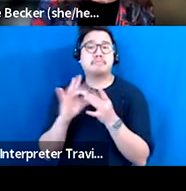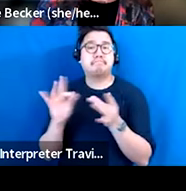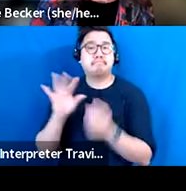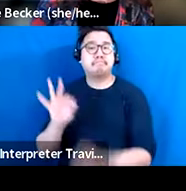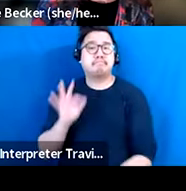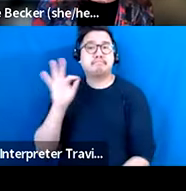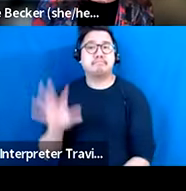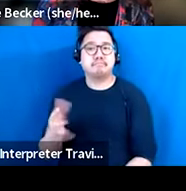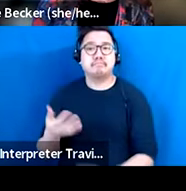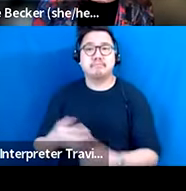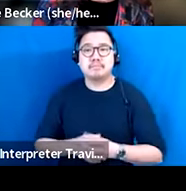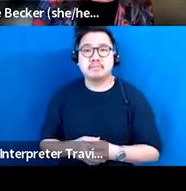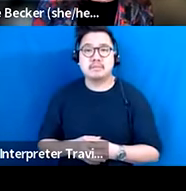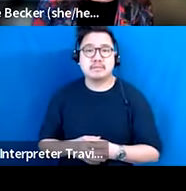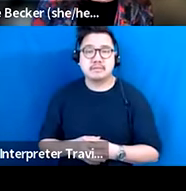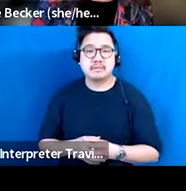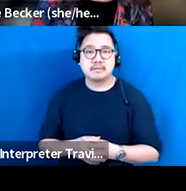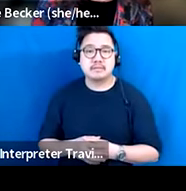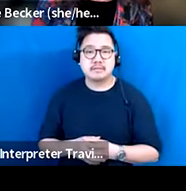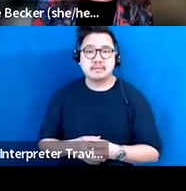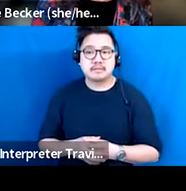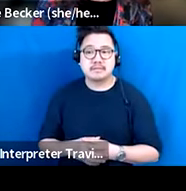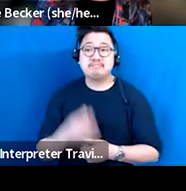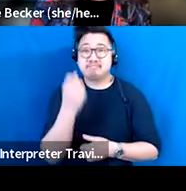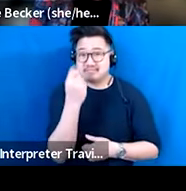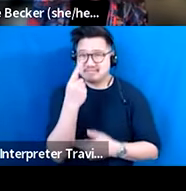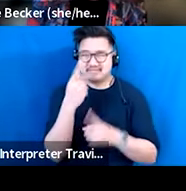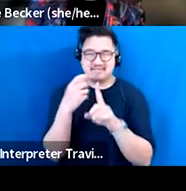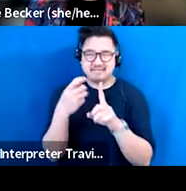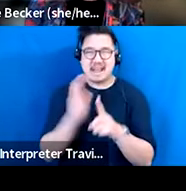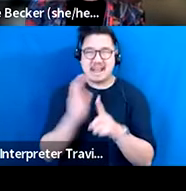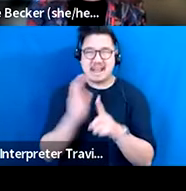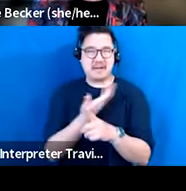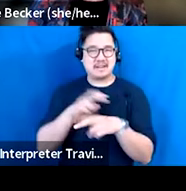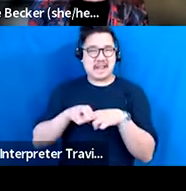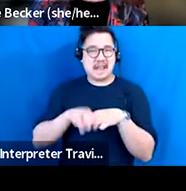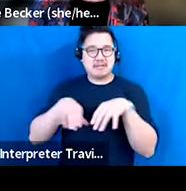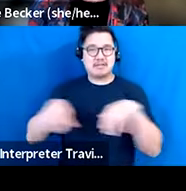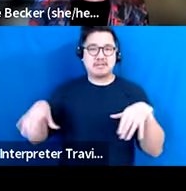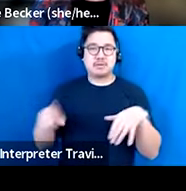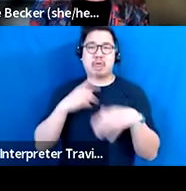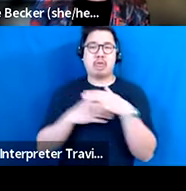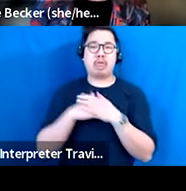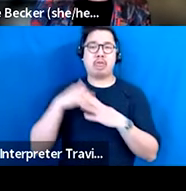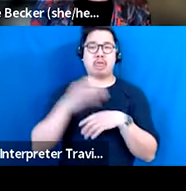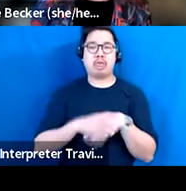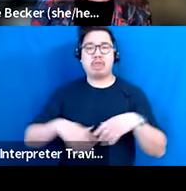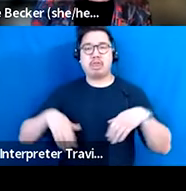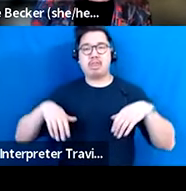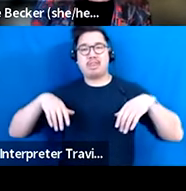know, our couches are really comfortable. And we have